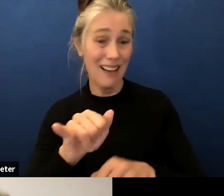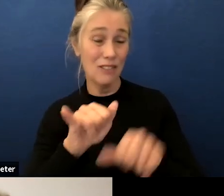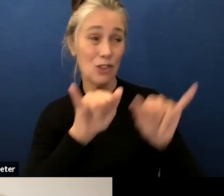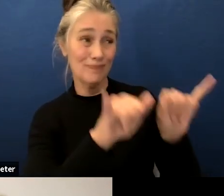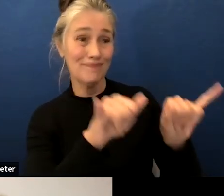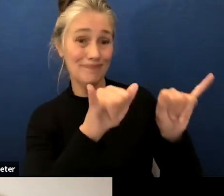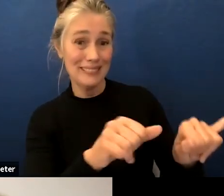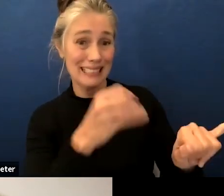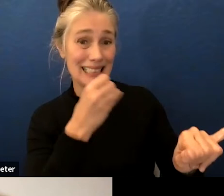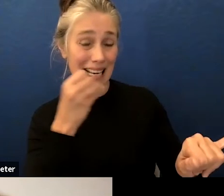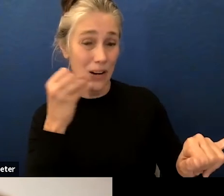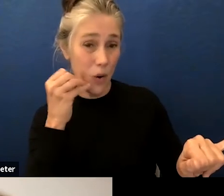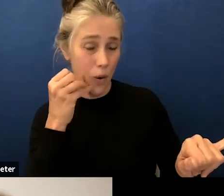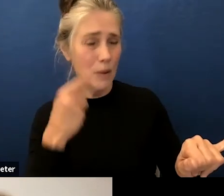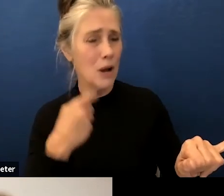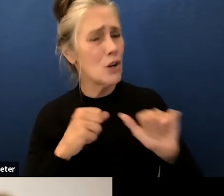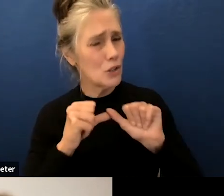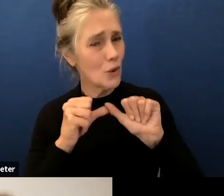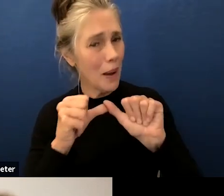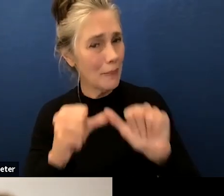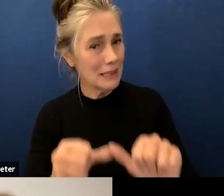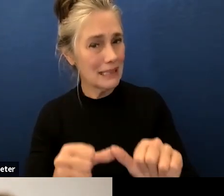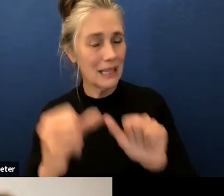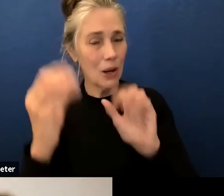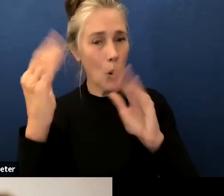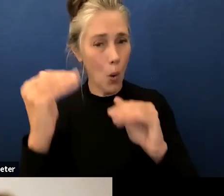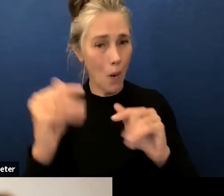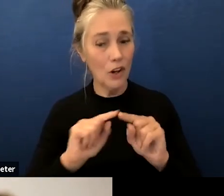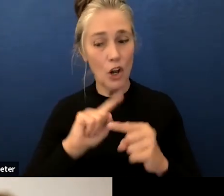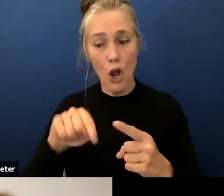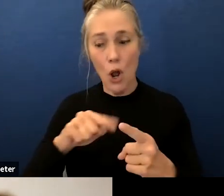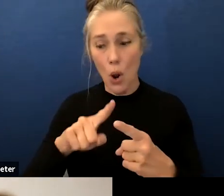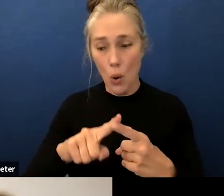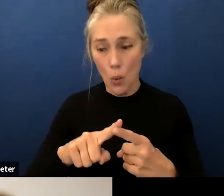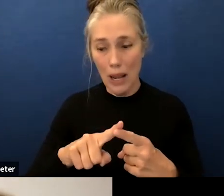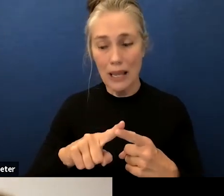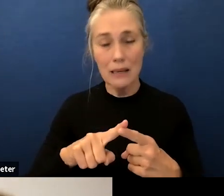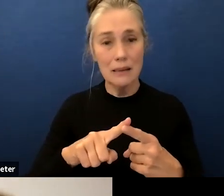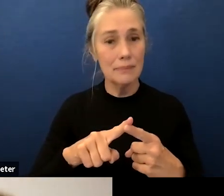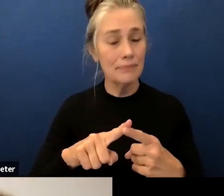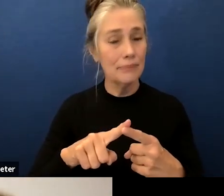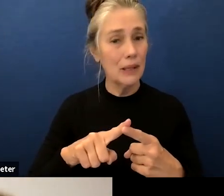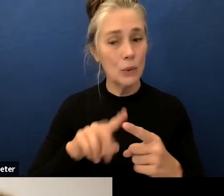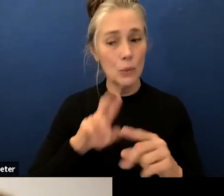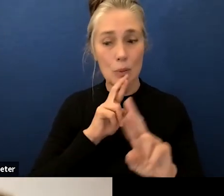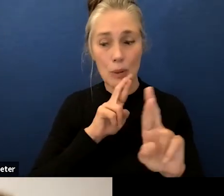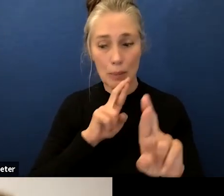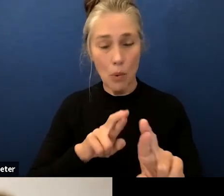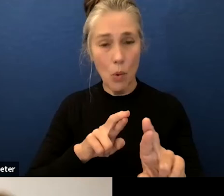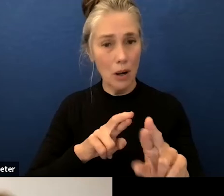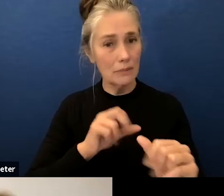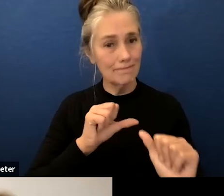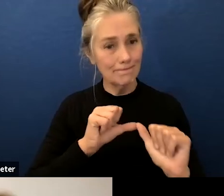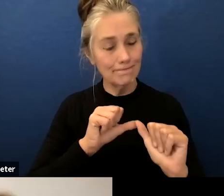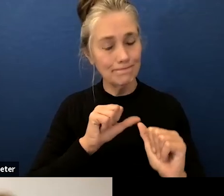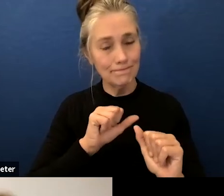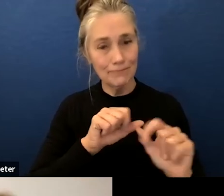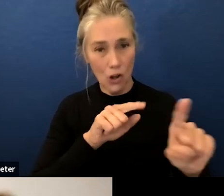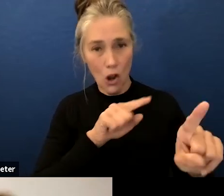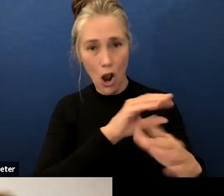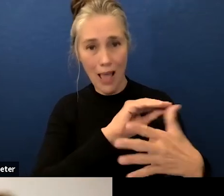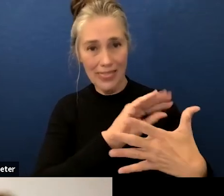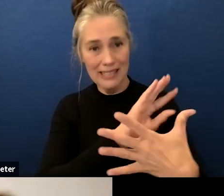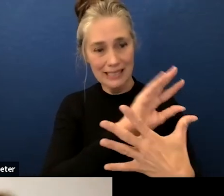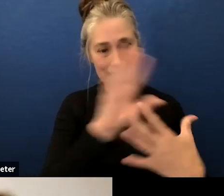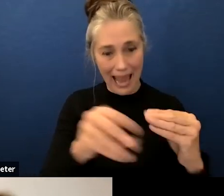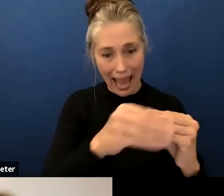i remain hopeful that as we move on and continue to report to you throughout the year that we